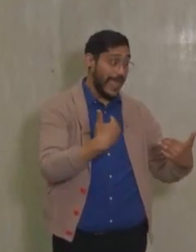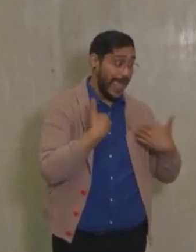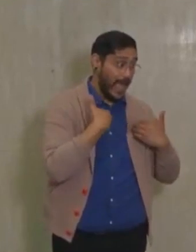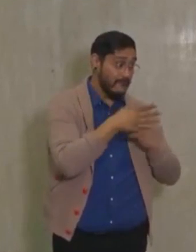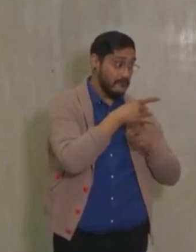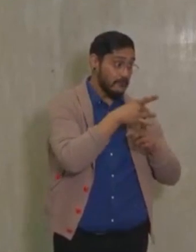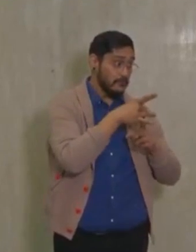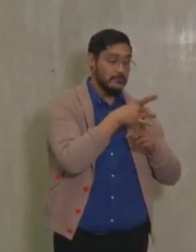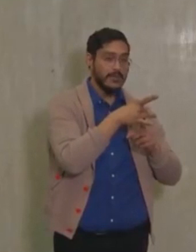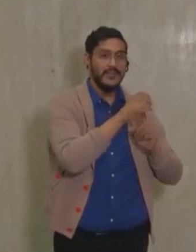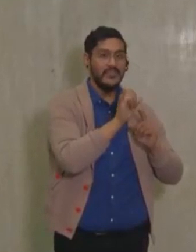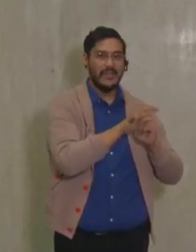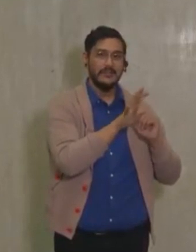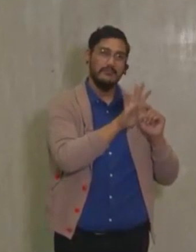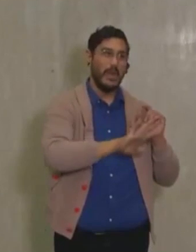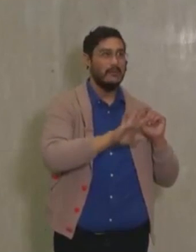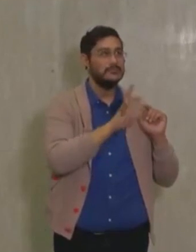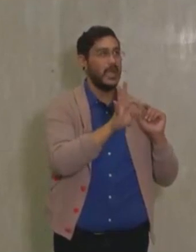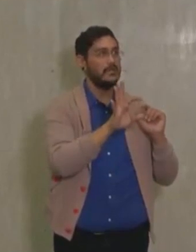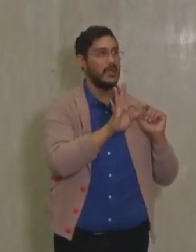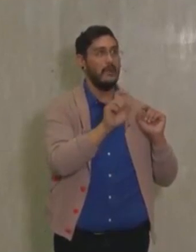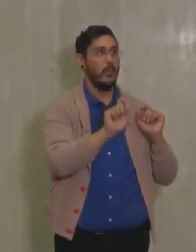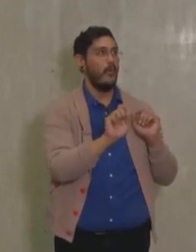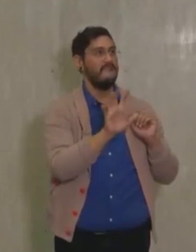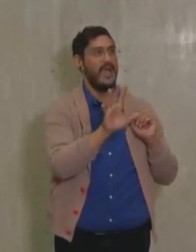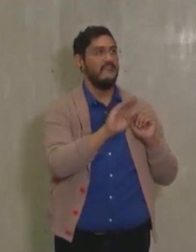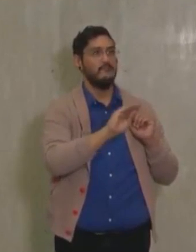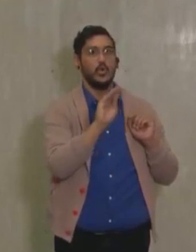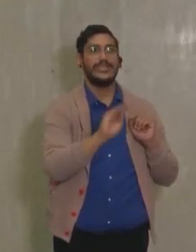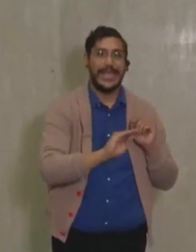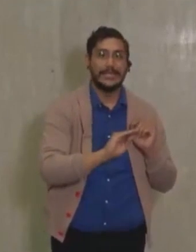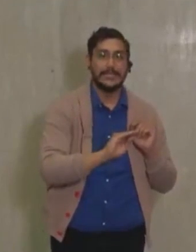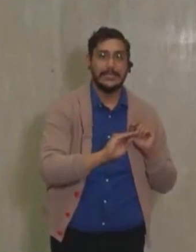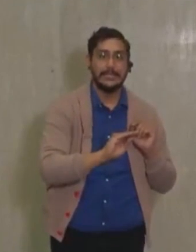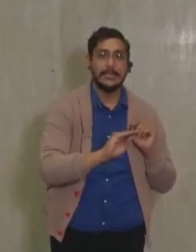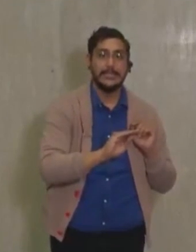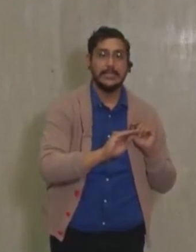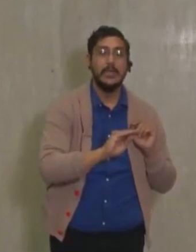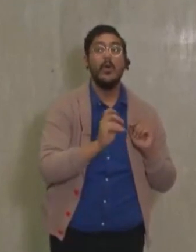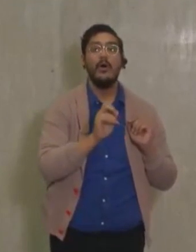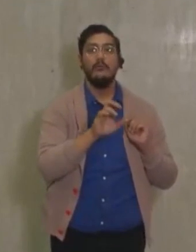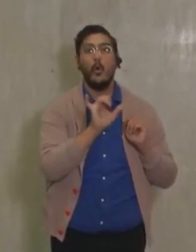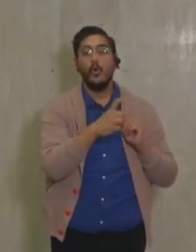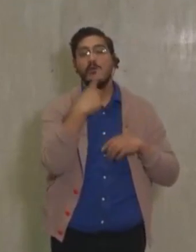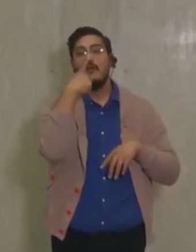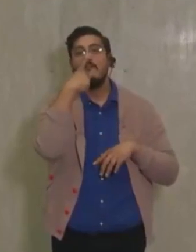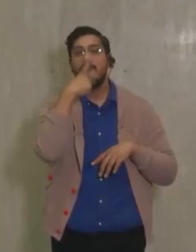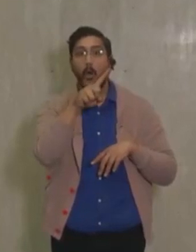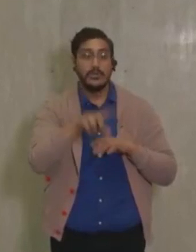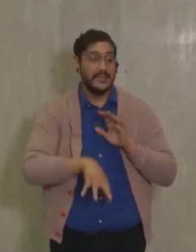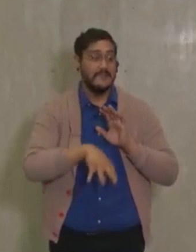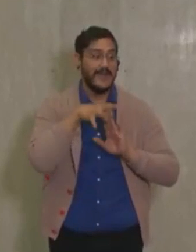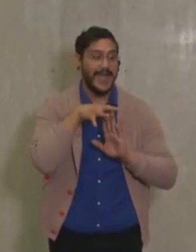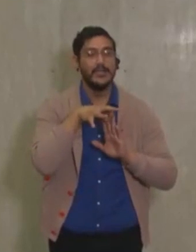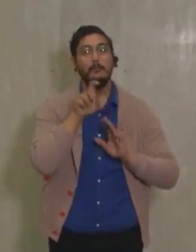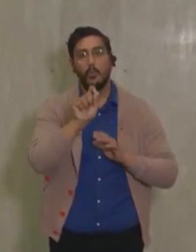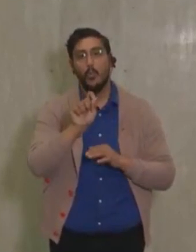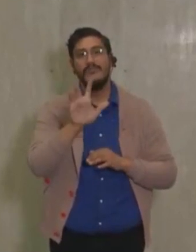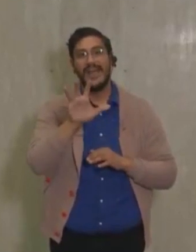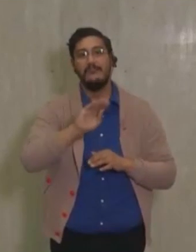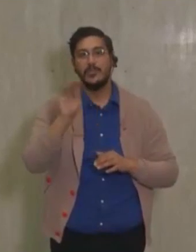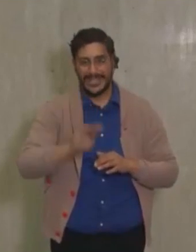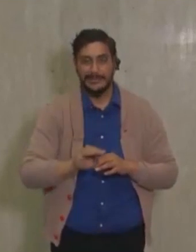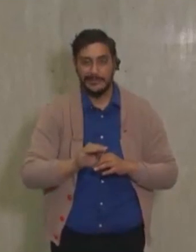be 99.5% specificity or a false positive rate of 0.5%.